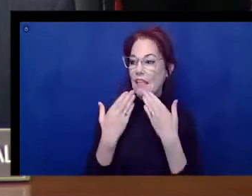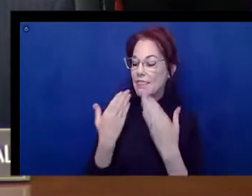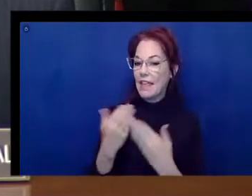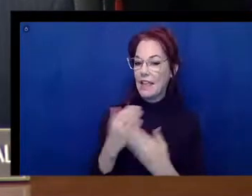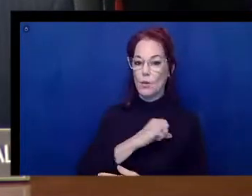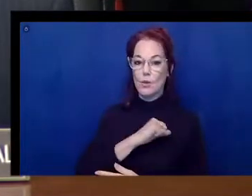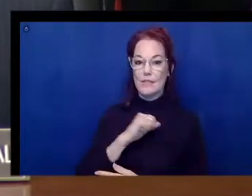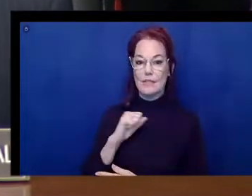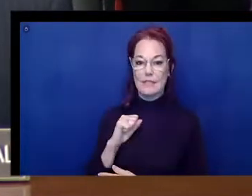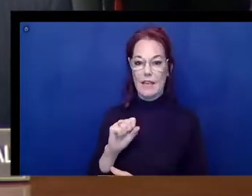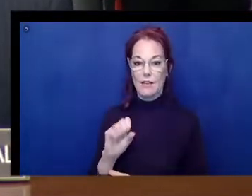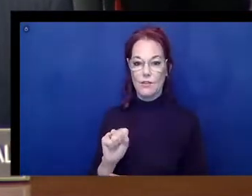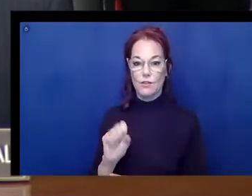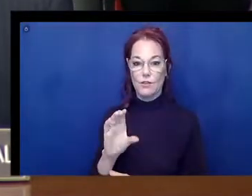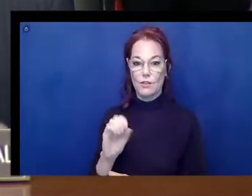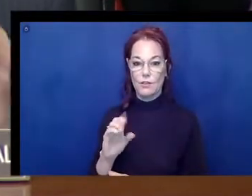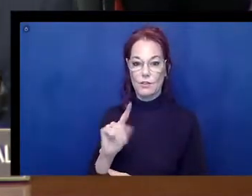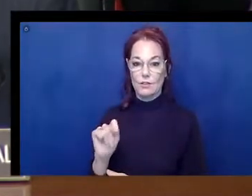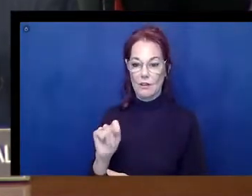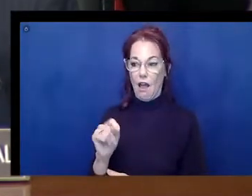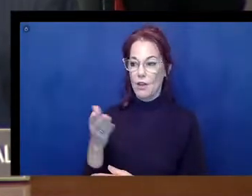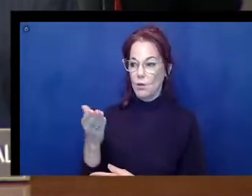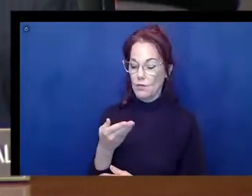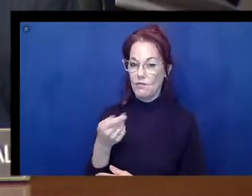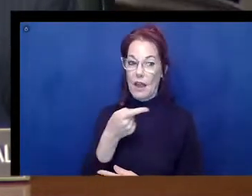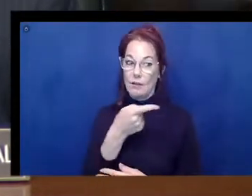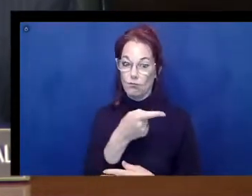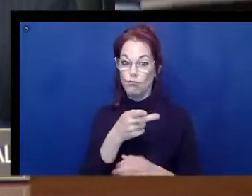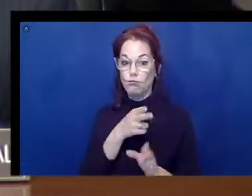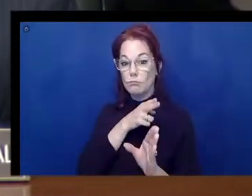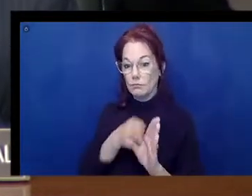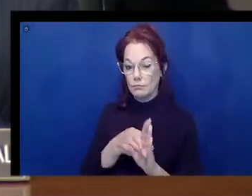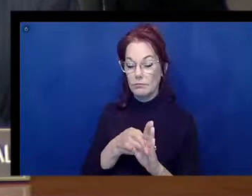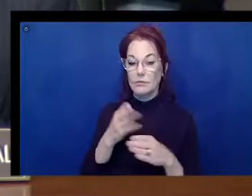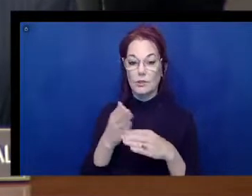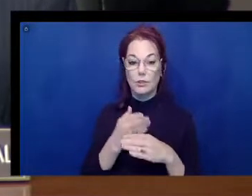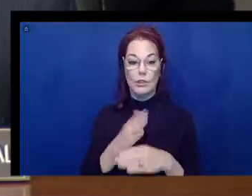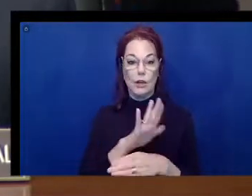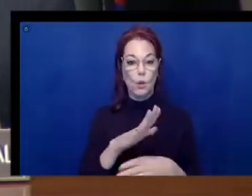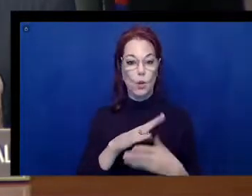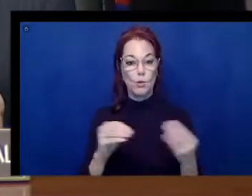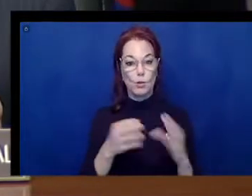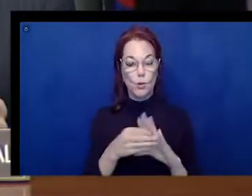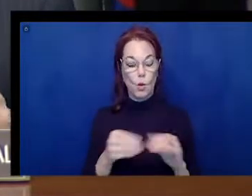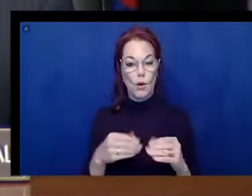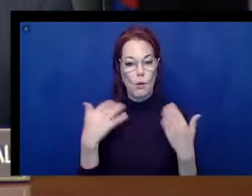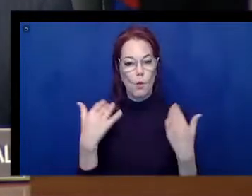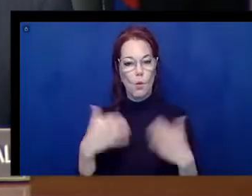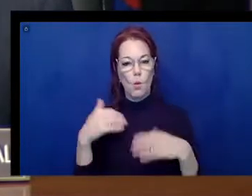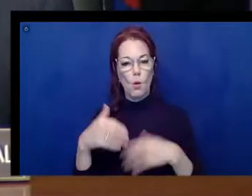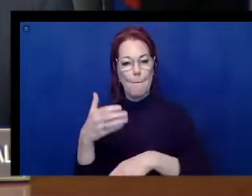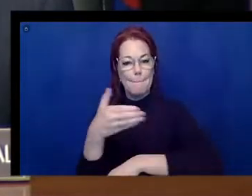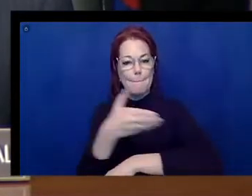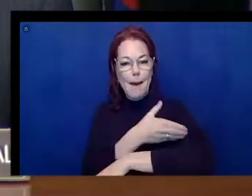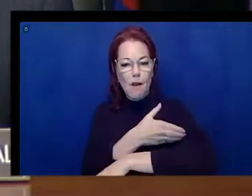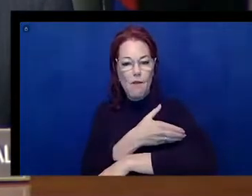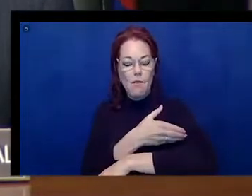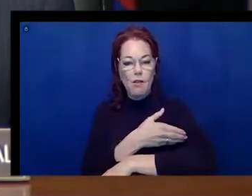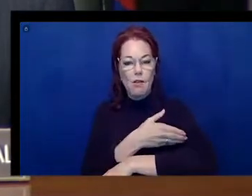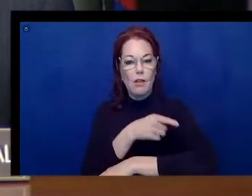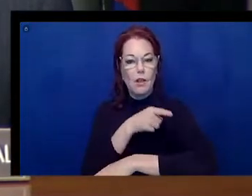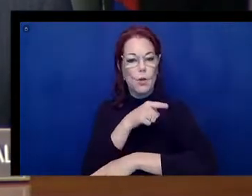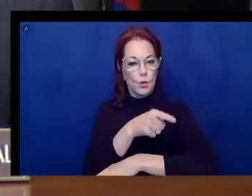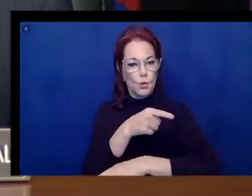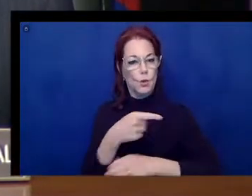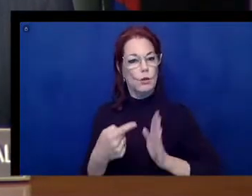inviting you to be part of this proceeding and sharing your story, which is really powerful because I think you have shown us how